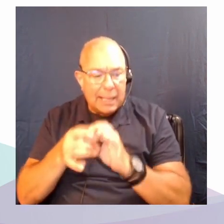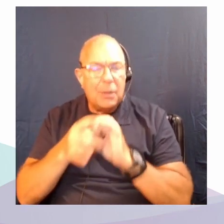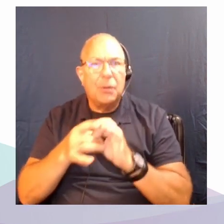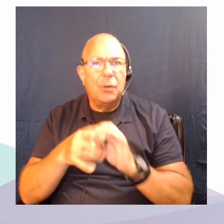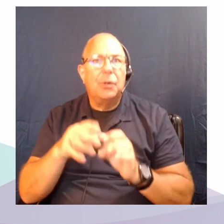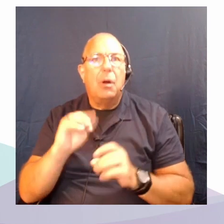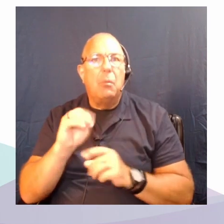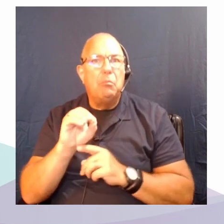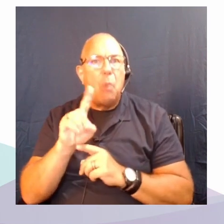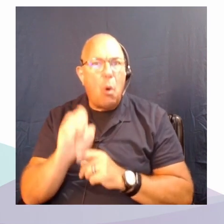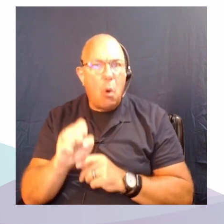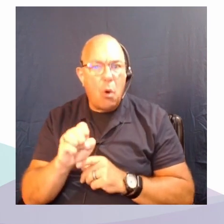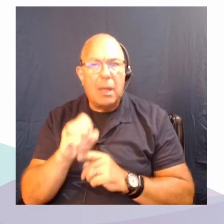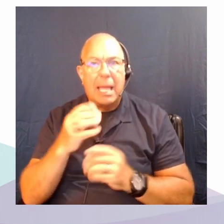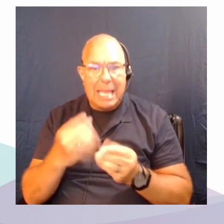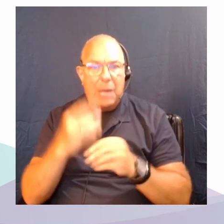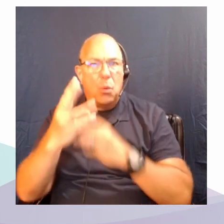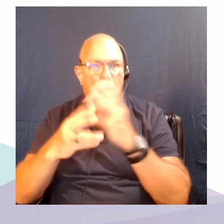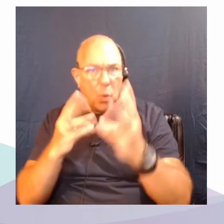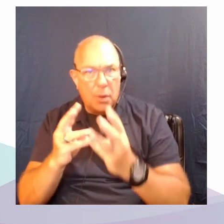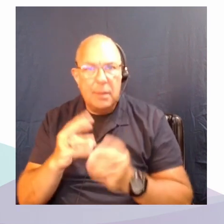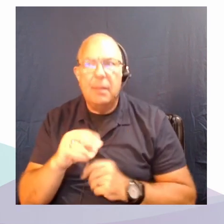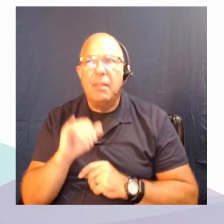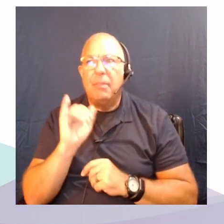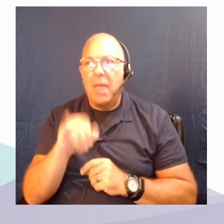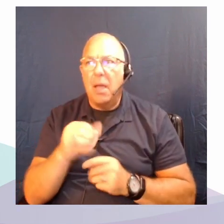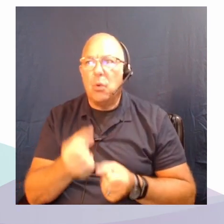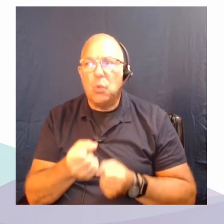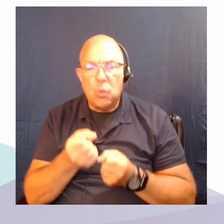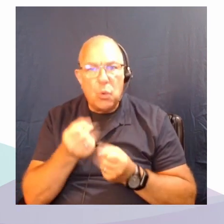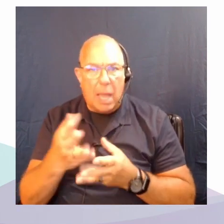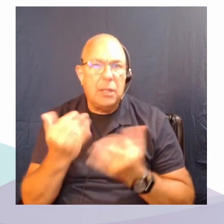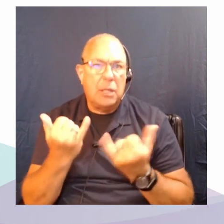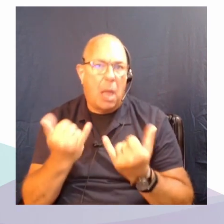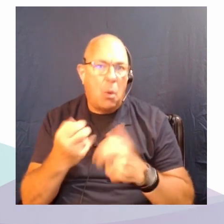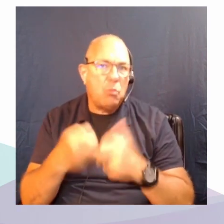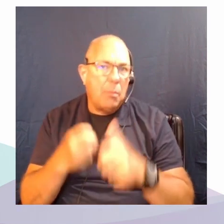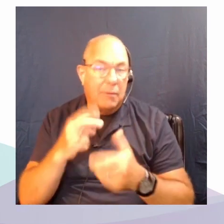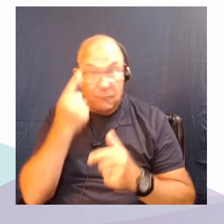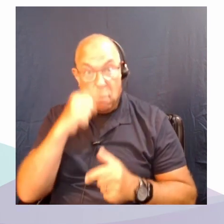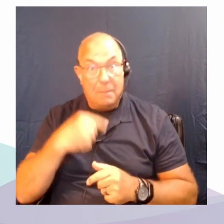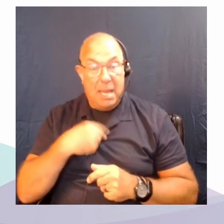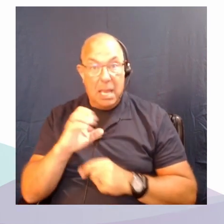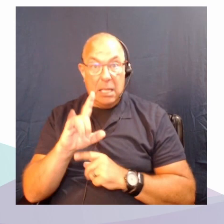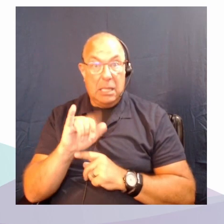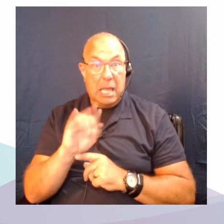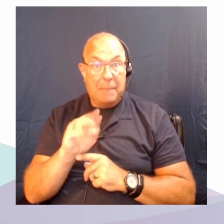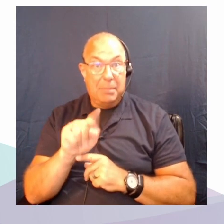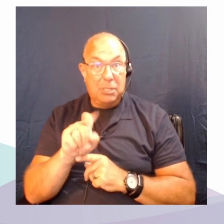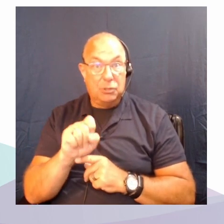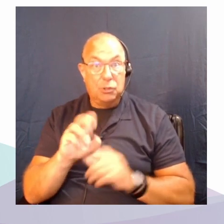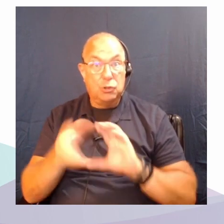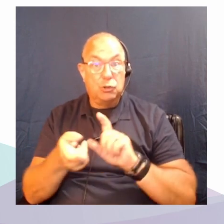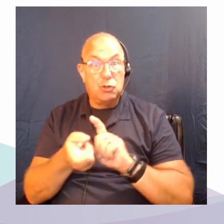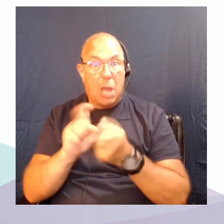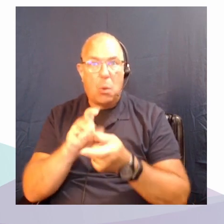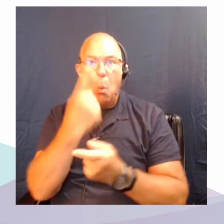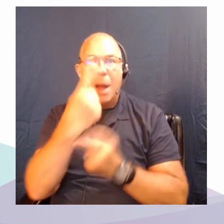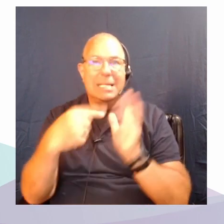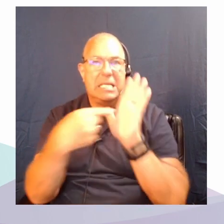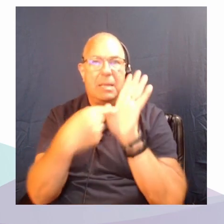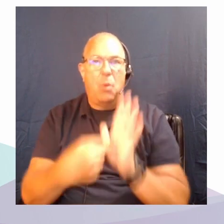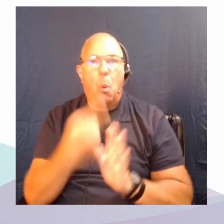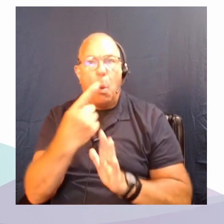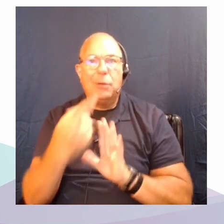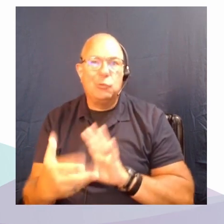world that created the current problem, right? So for me, climate change is just one symptom, one crisis caused by this